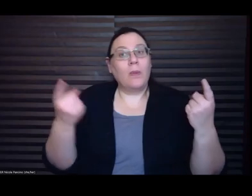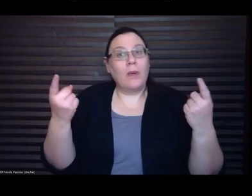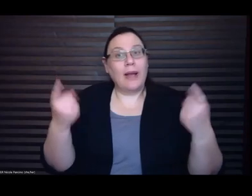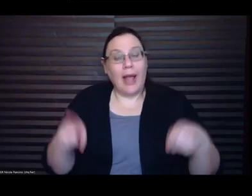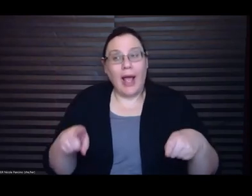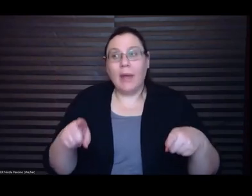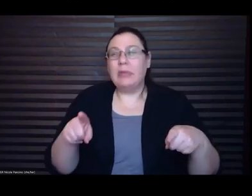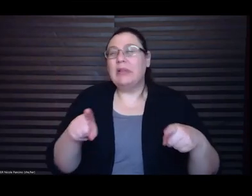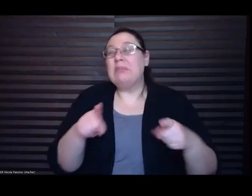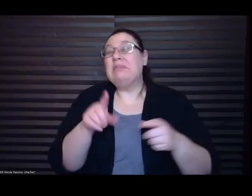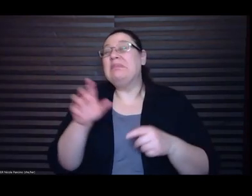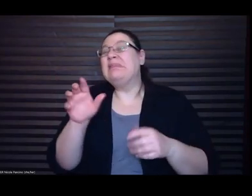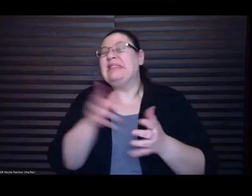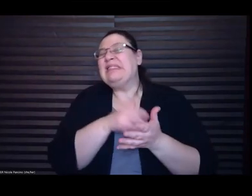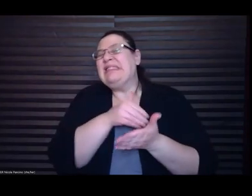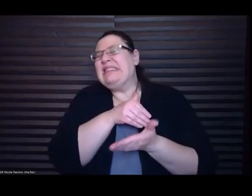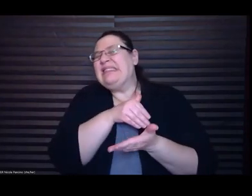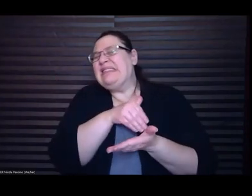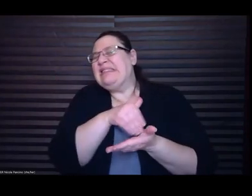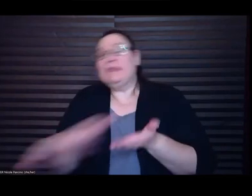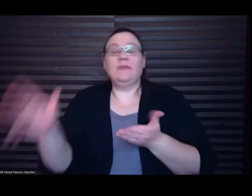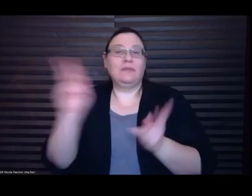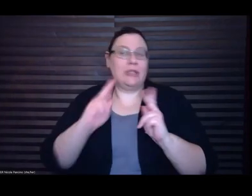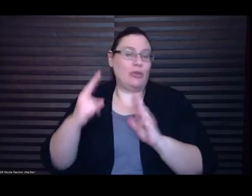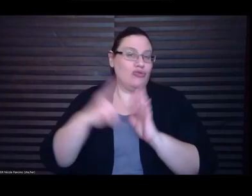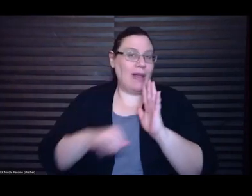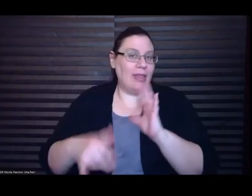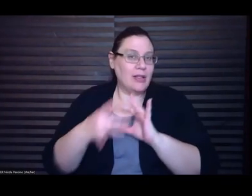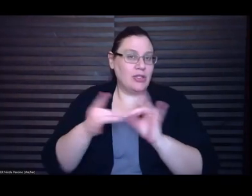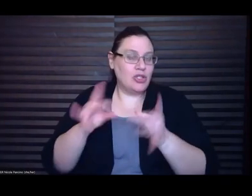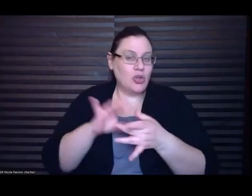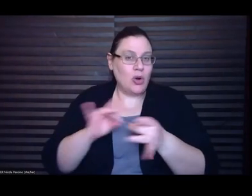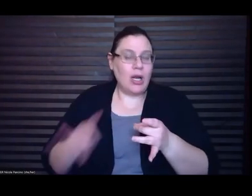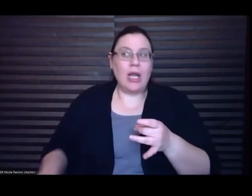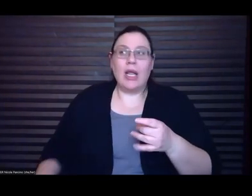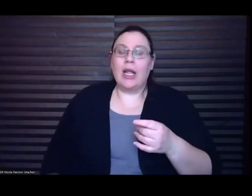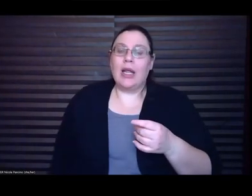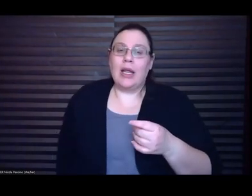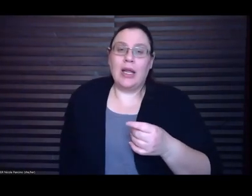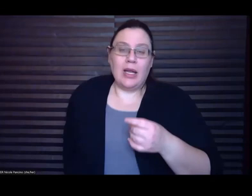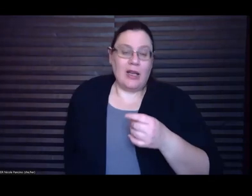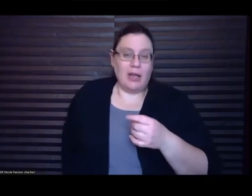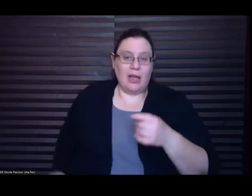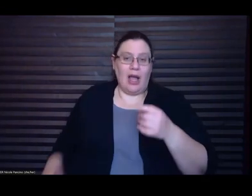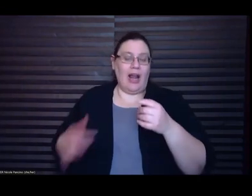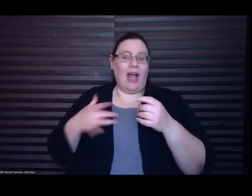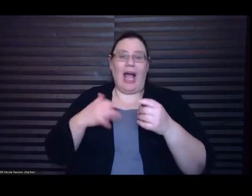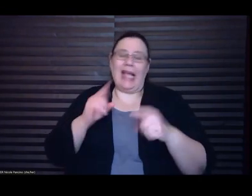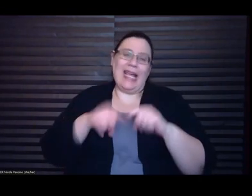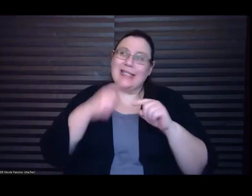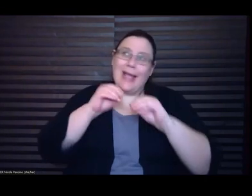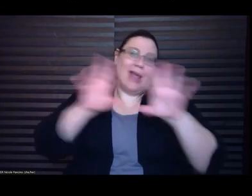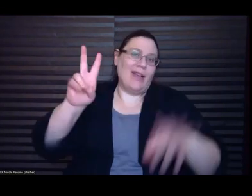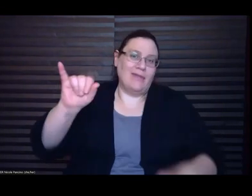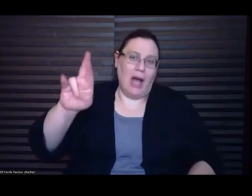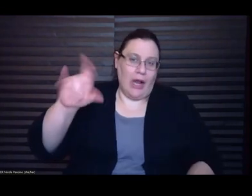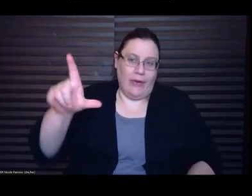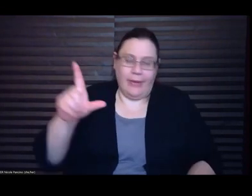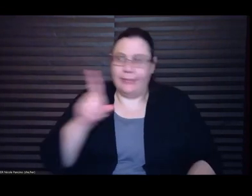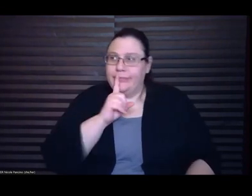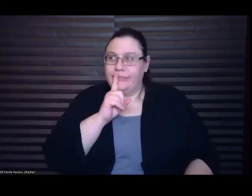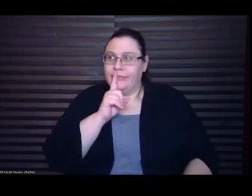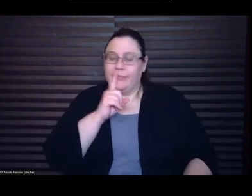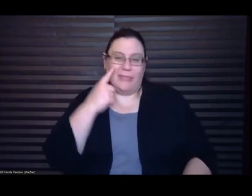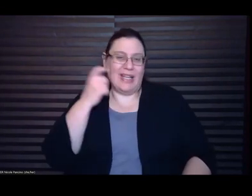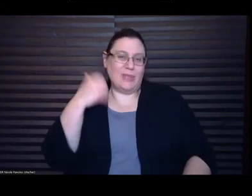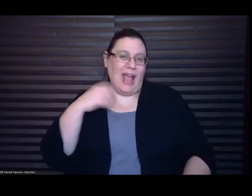I mean I don't say it didn't go I feel like I can't say it went viral now that like Catperson exists in the world but like it did I mean for years it